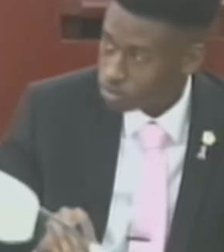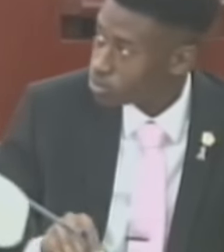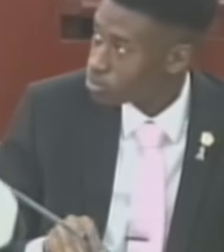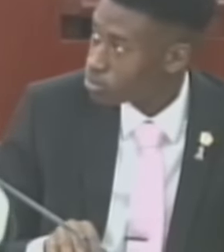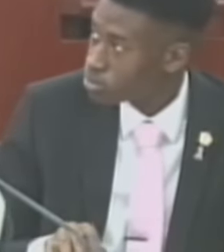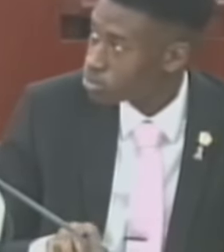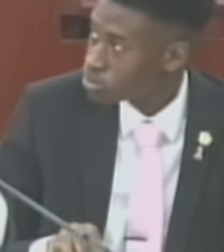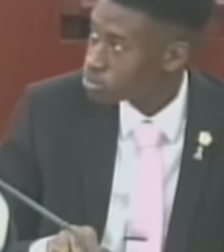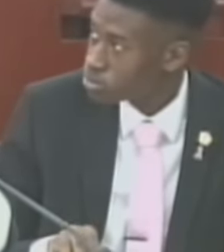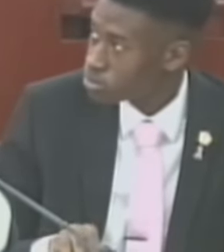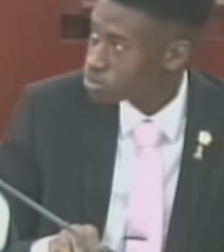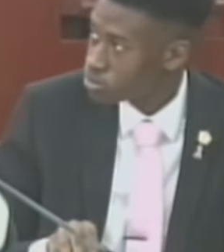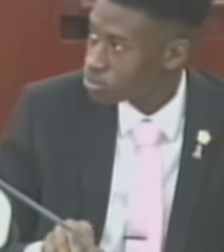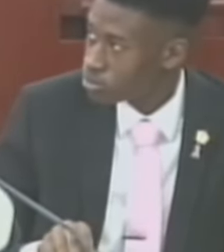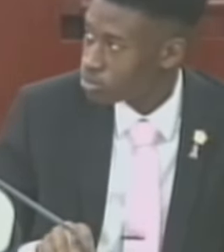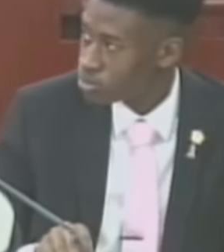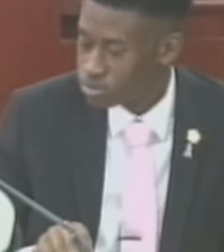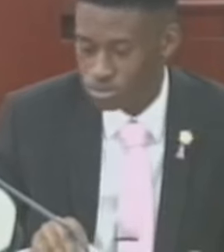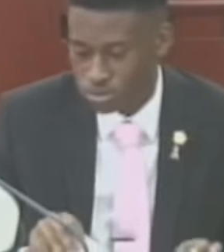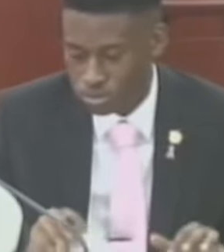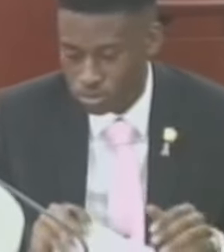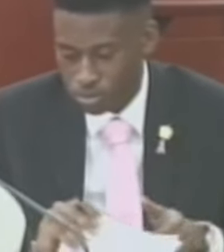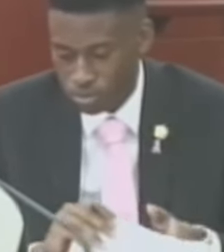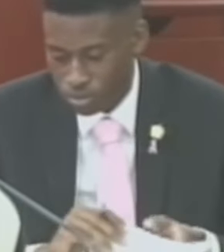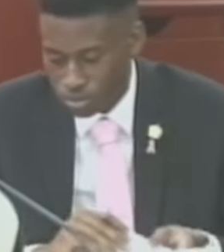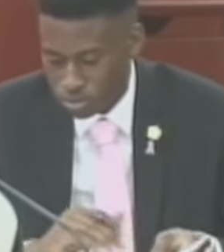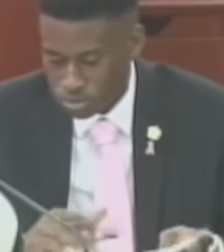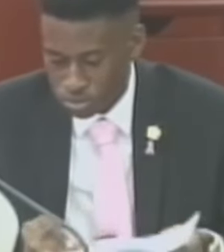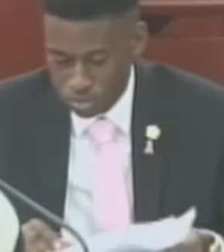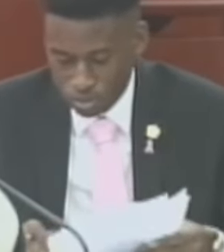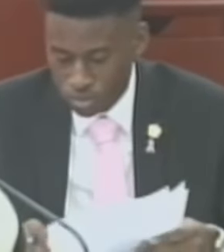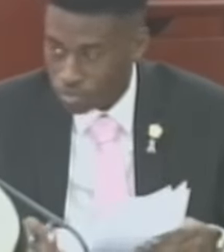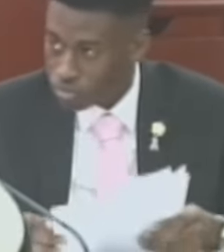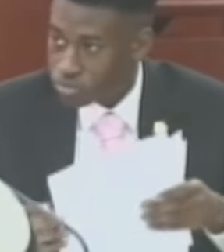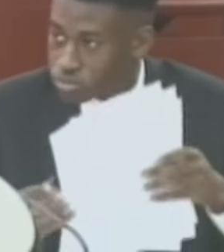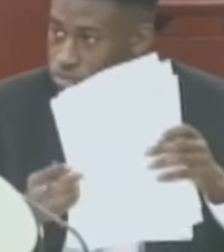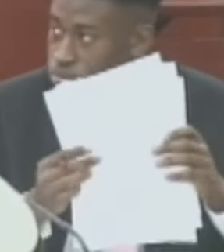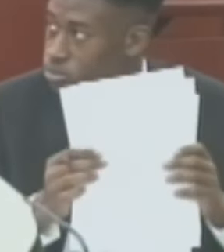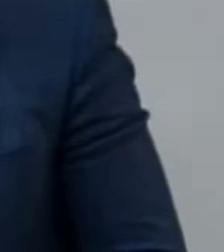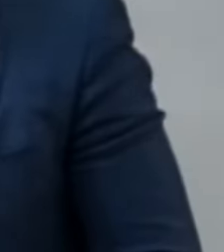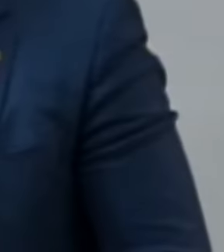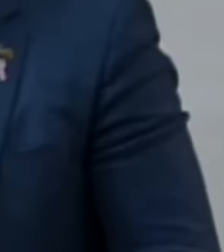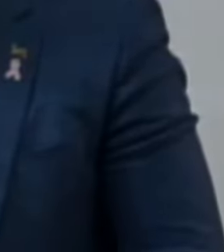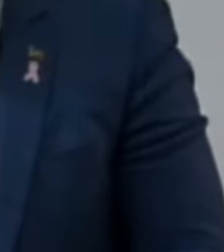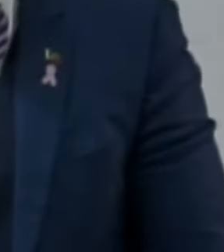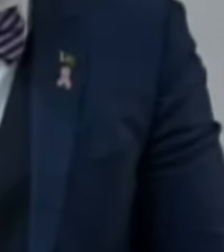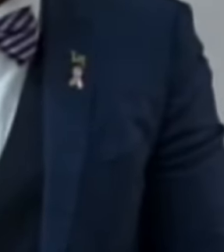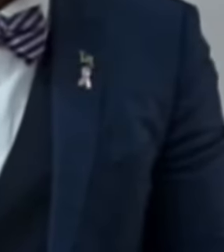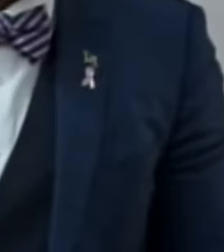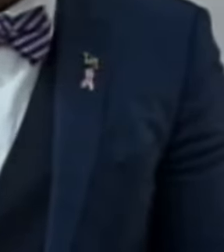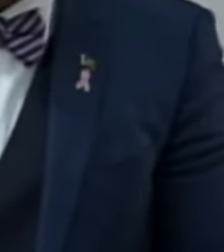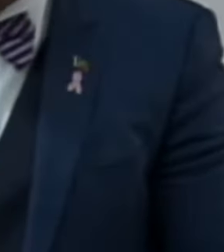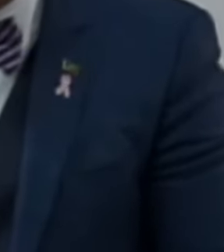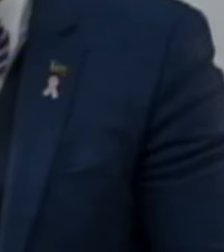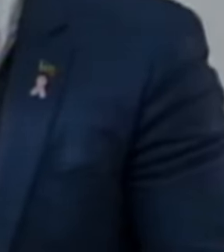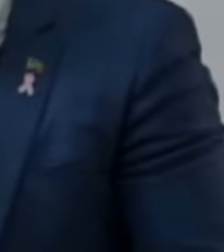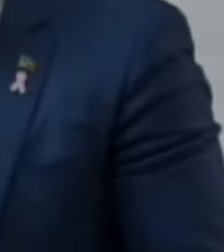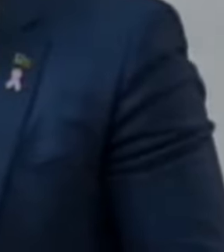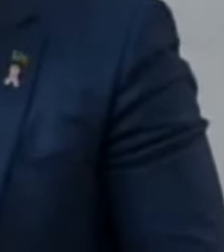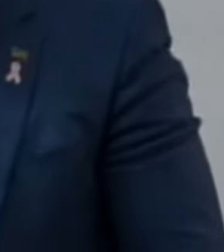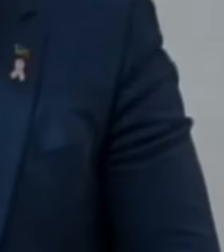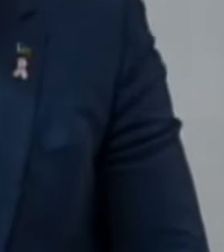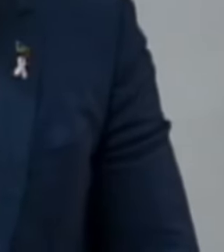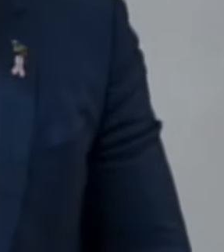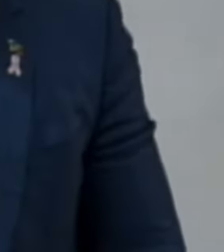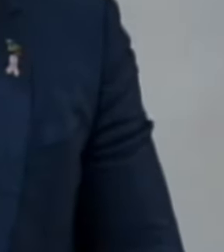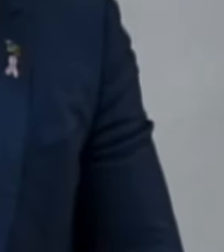calculations since this session of the House has been opened, I just wanted to briefly let the people know that